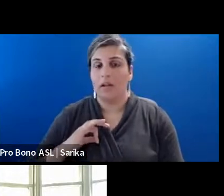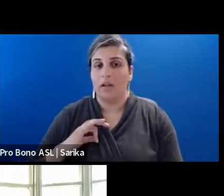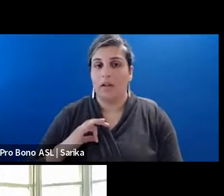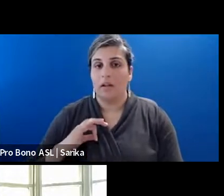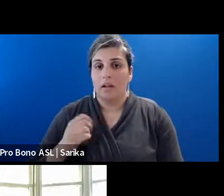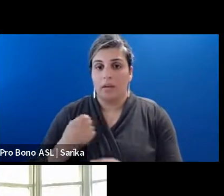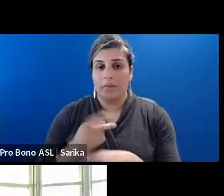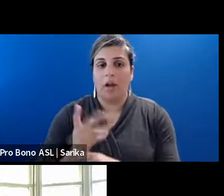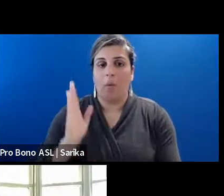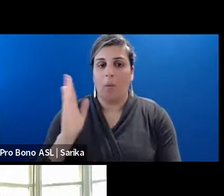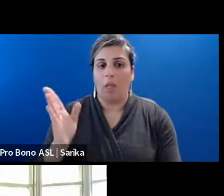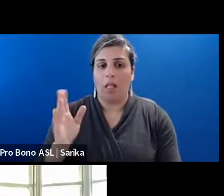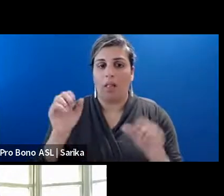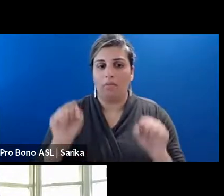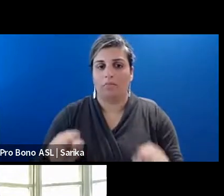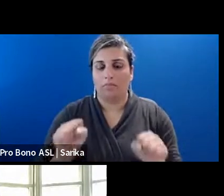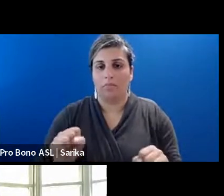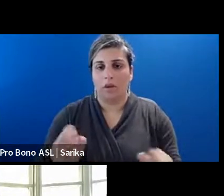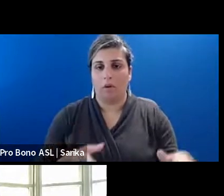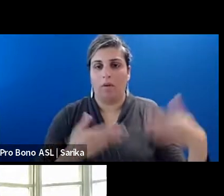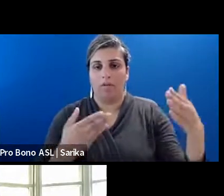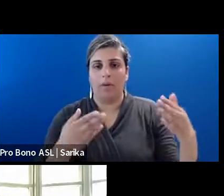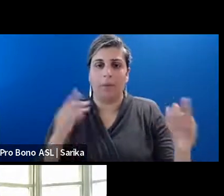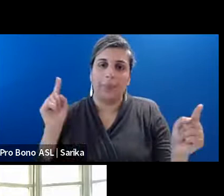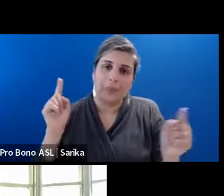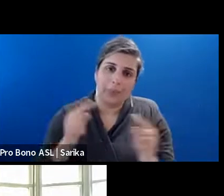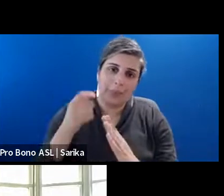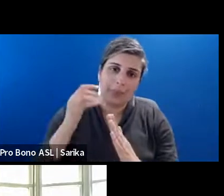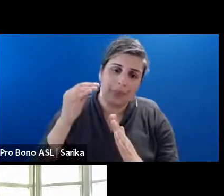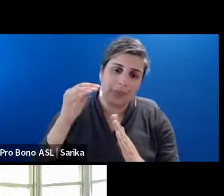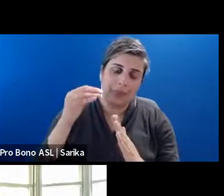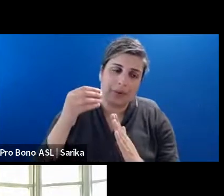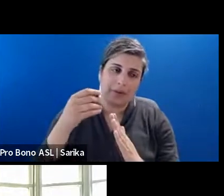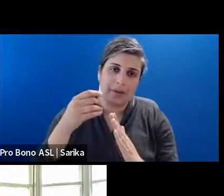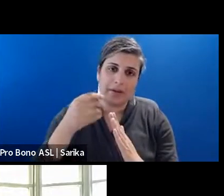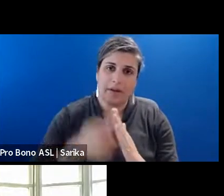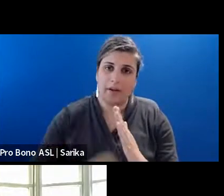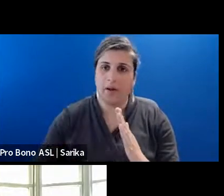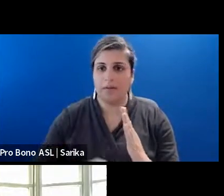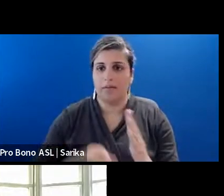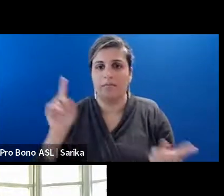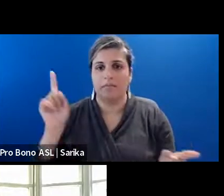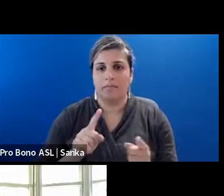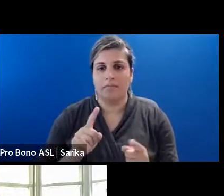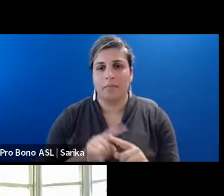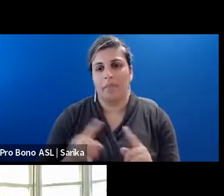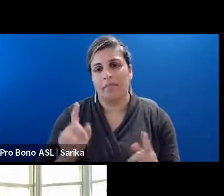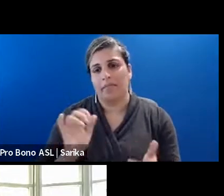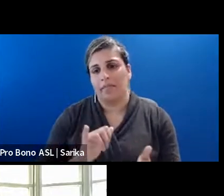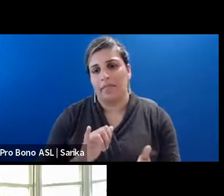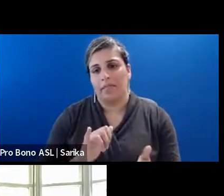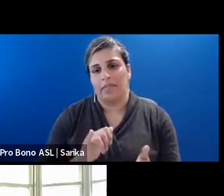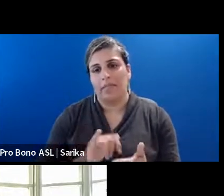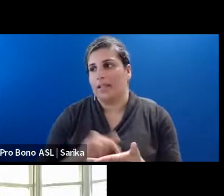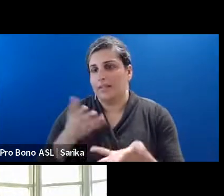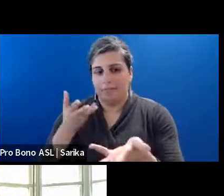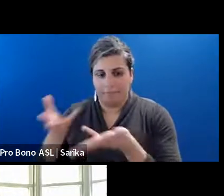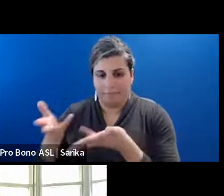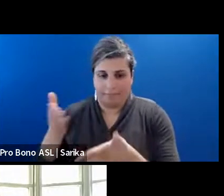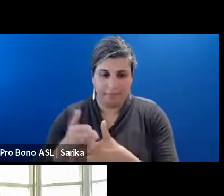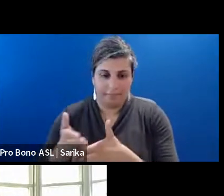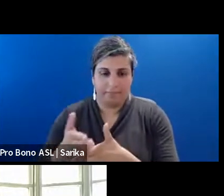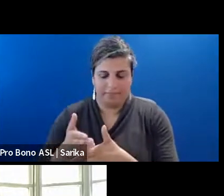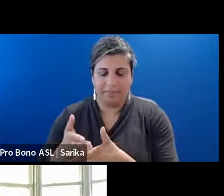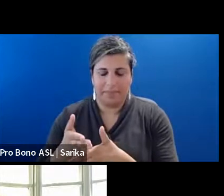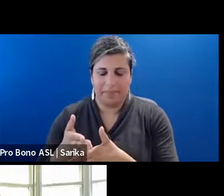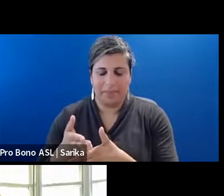likely offer a small discount. Uh, on the transfer of that, uh, but that's something that's negotiated between, you know, the buyer